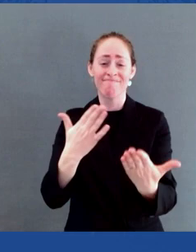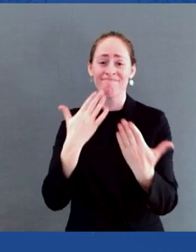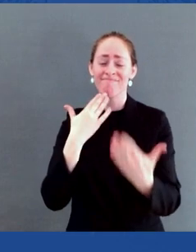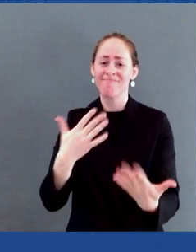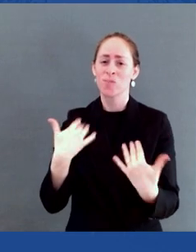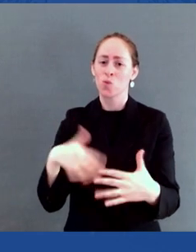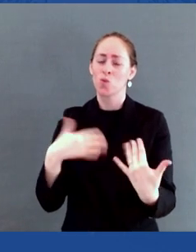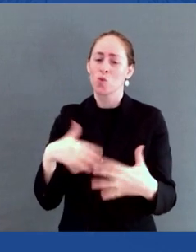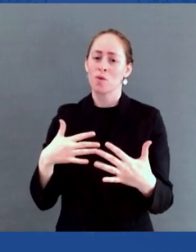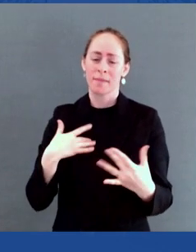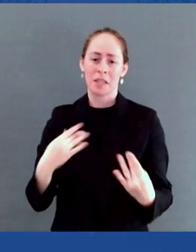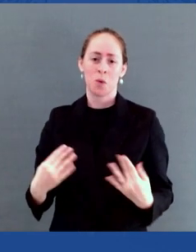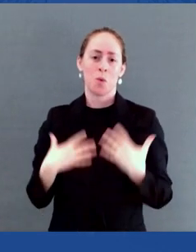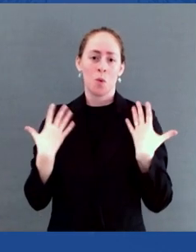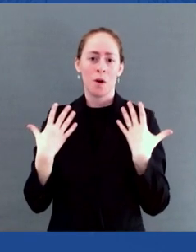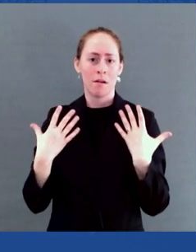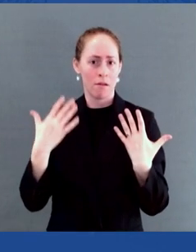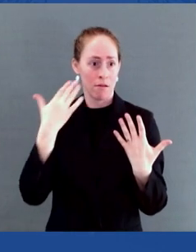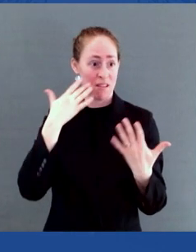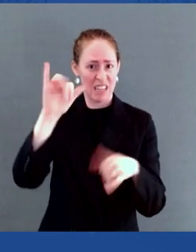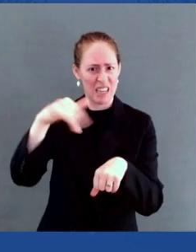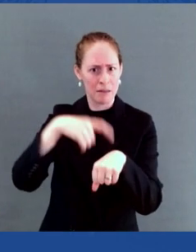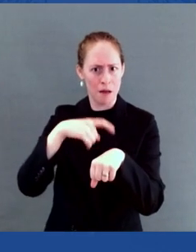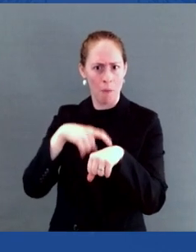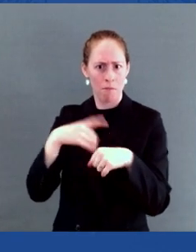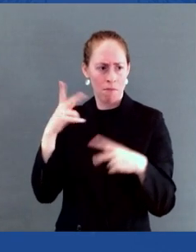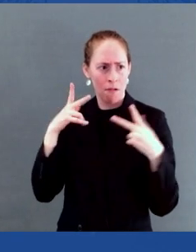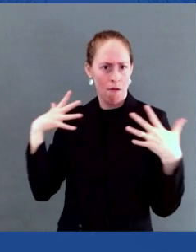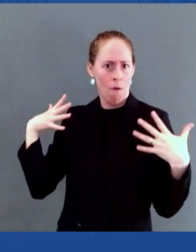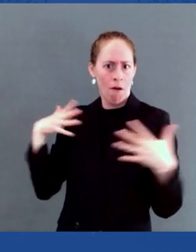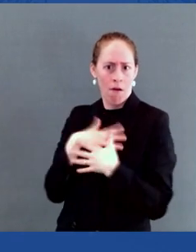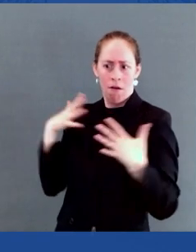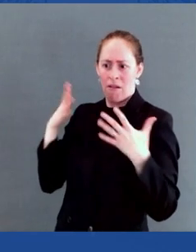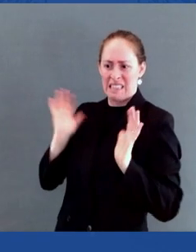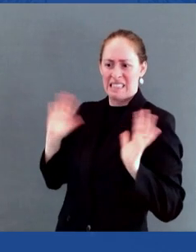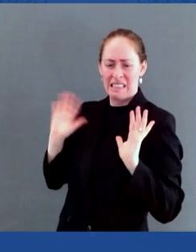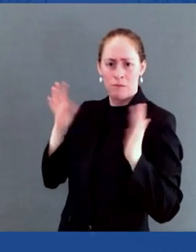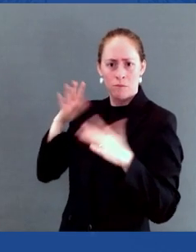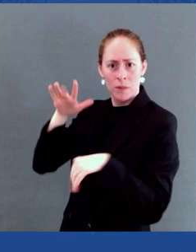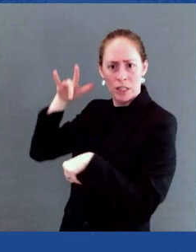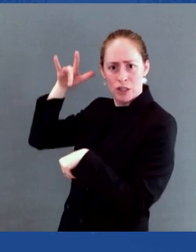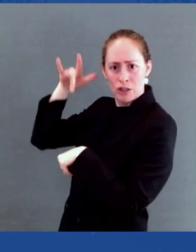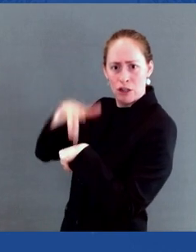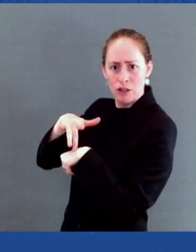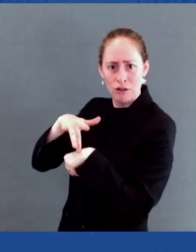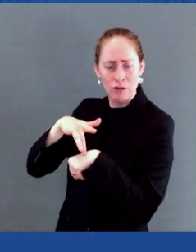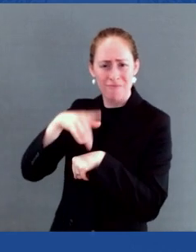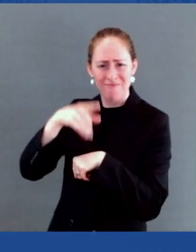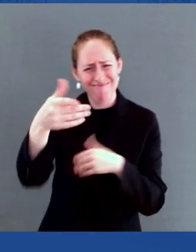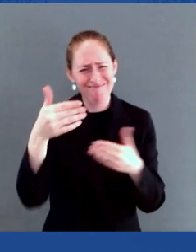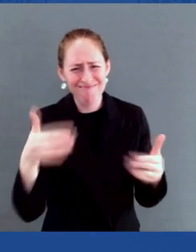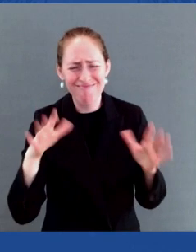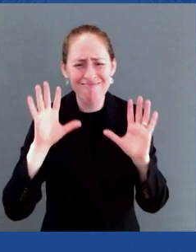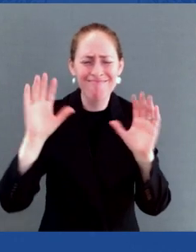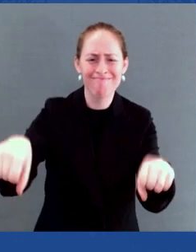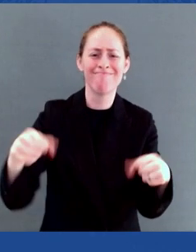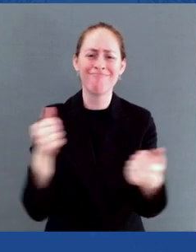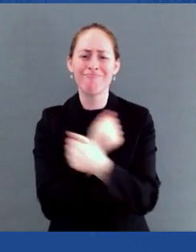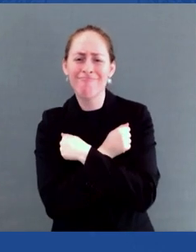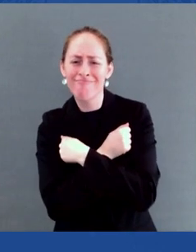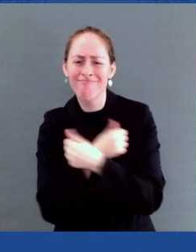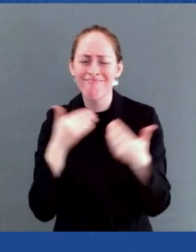time. But you did it. You fundamentally changed the way we looked at this. You even got